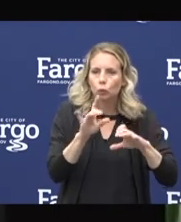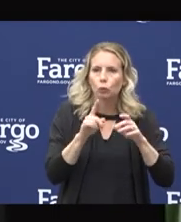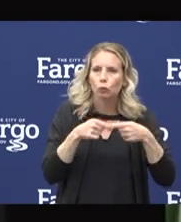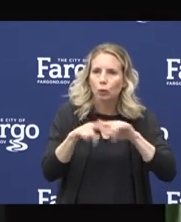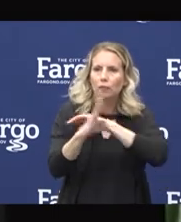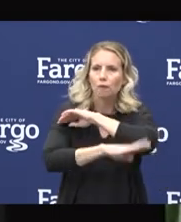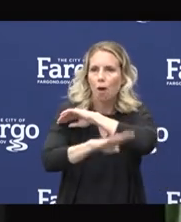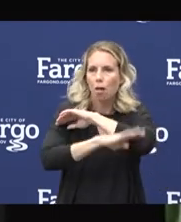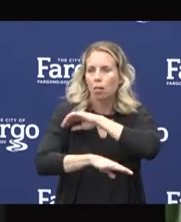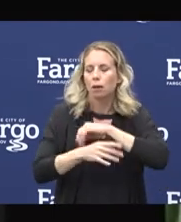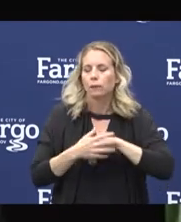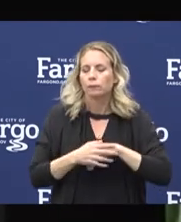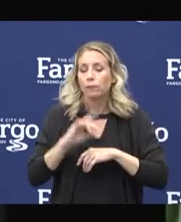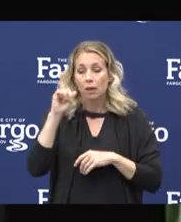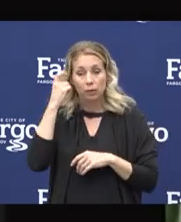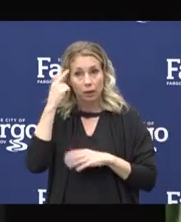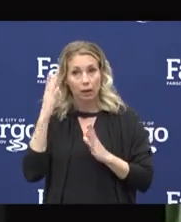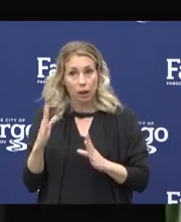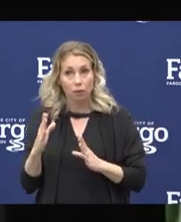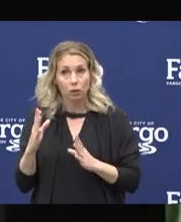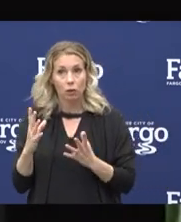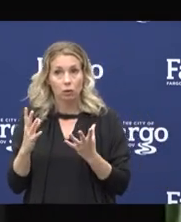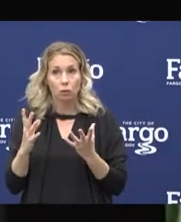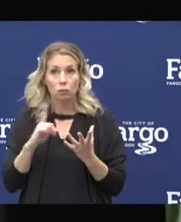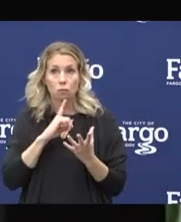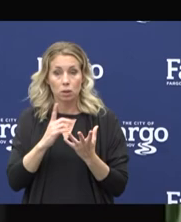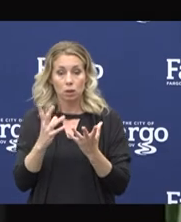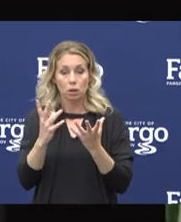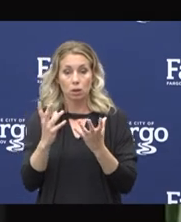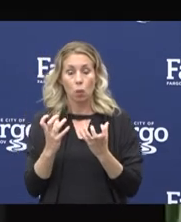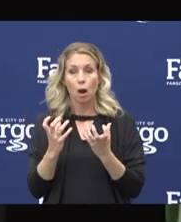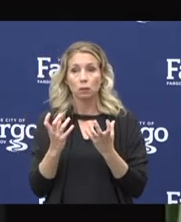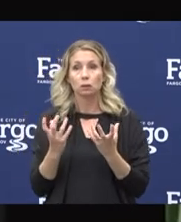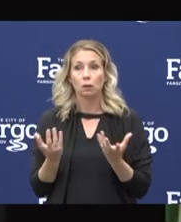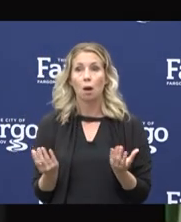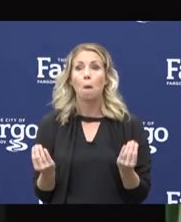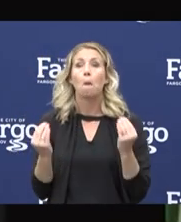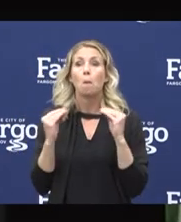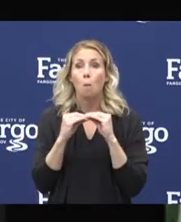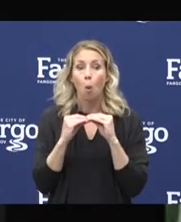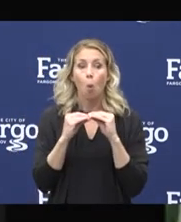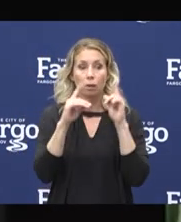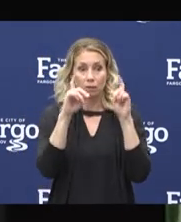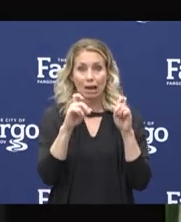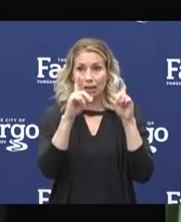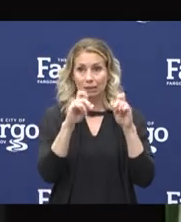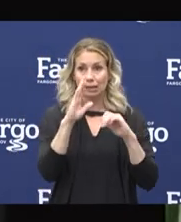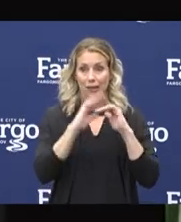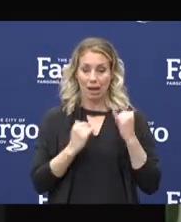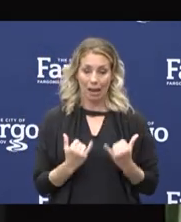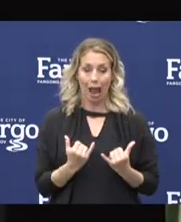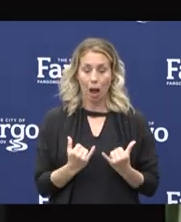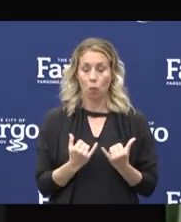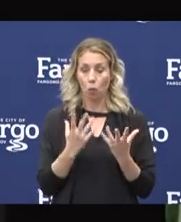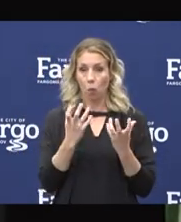governor is very intent on having even markedly greater testing capacity than we already do.